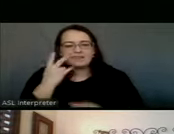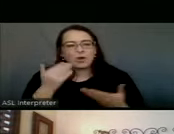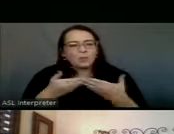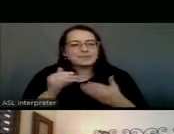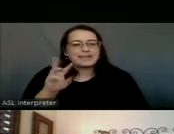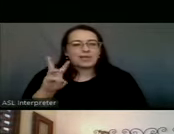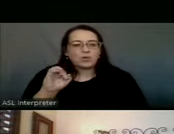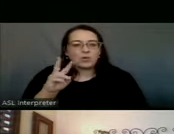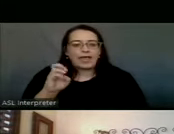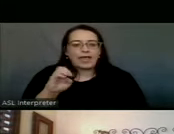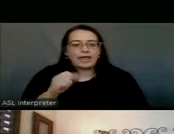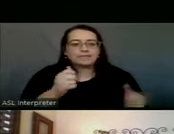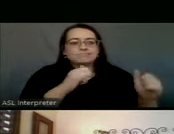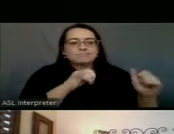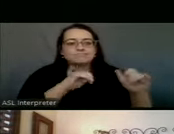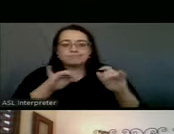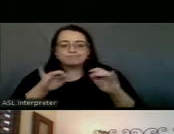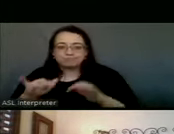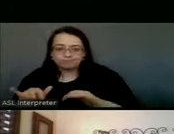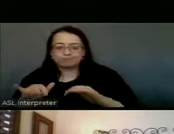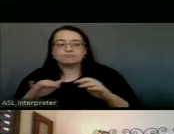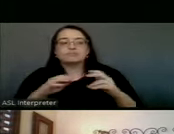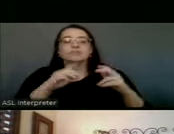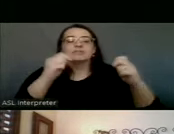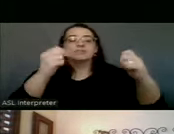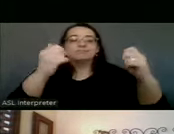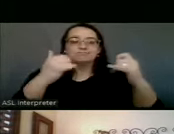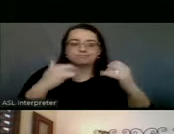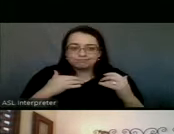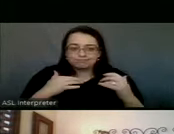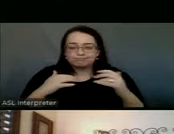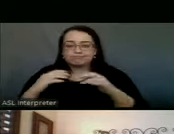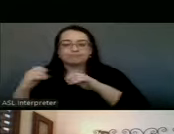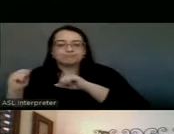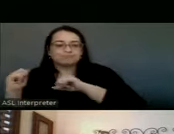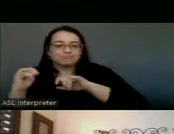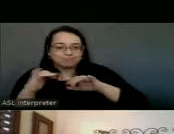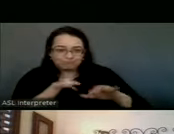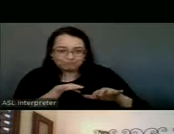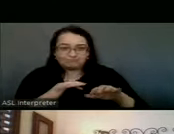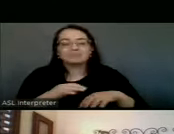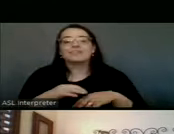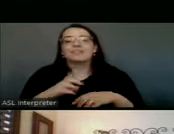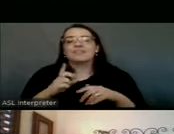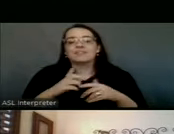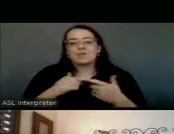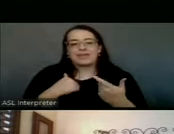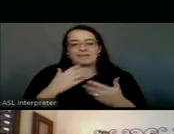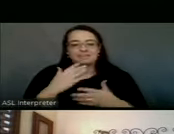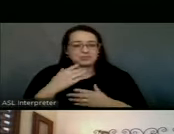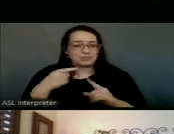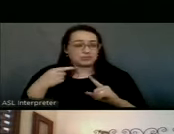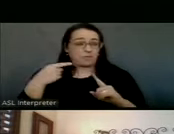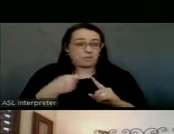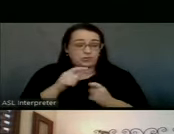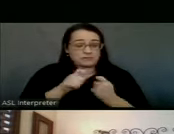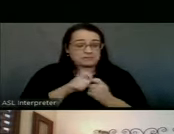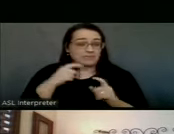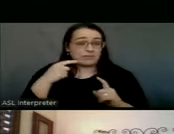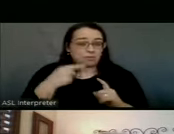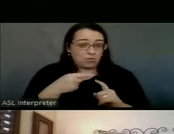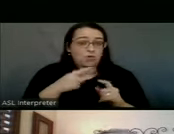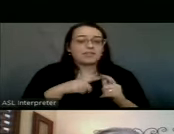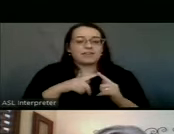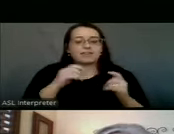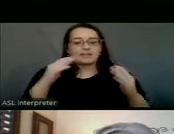of different, of different groups as opposed to like we have, we have to get to a certain point and then we can move on to the next group. Um, but